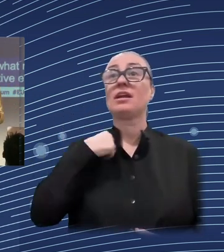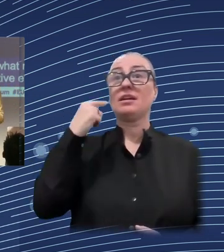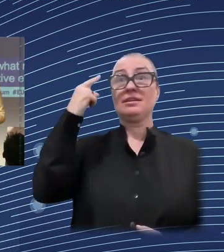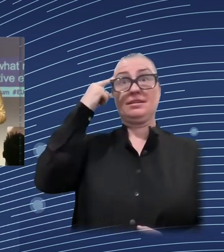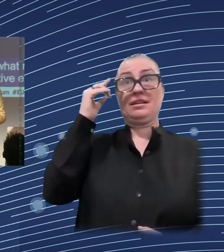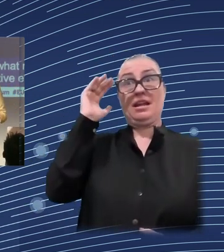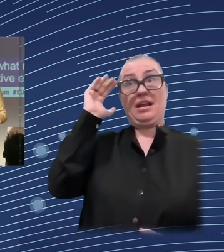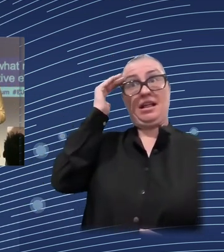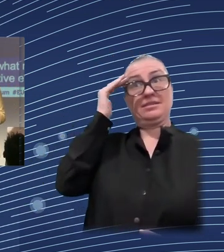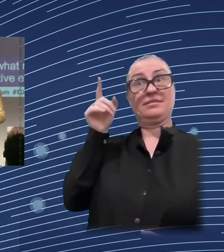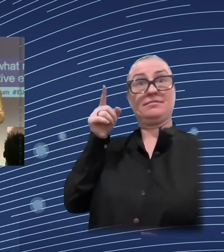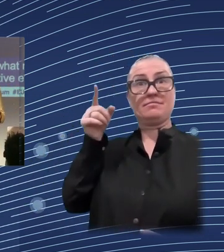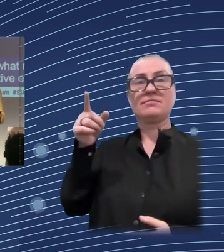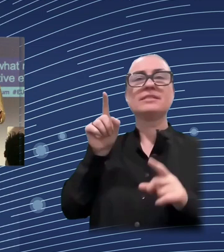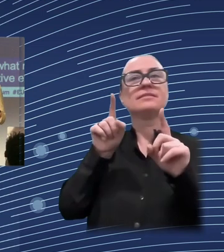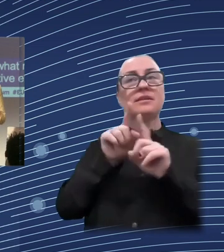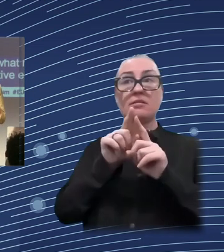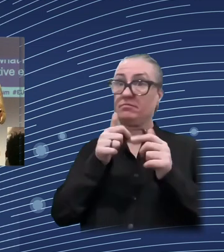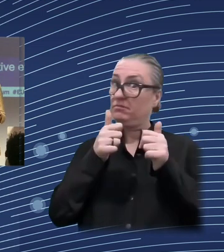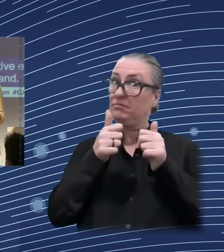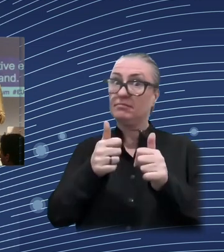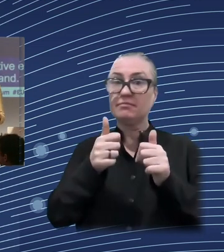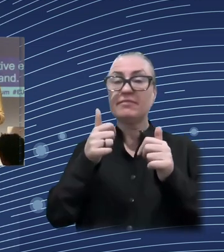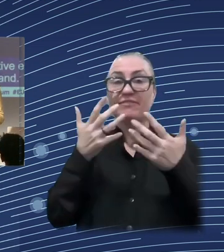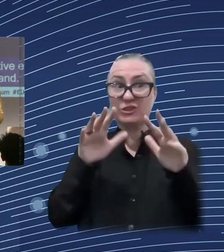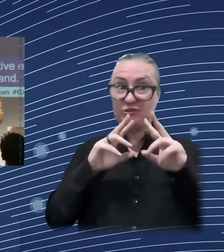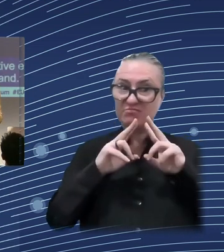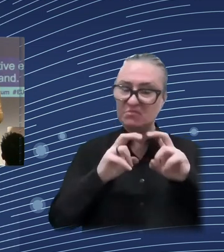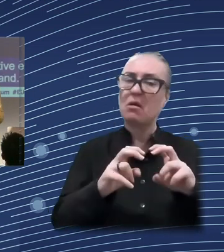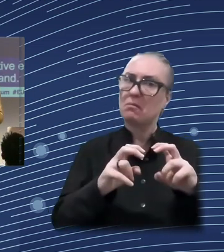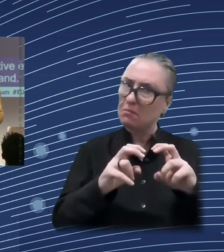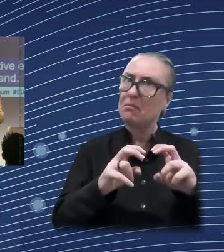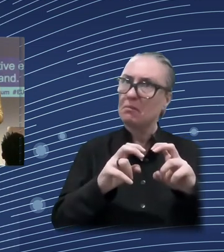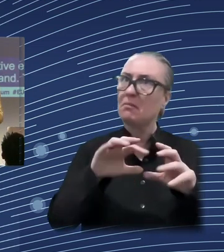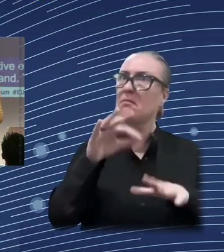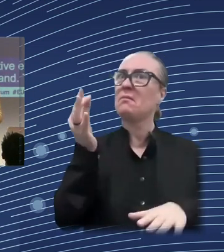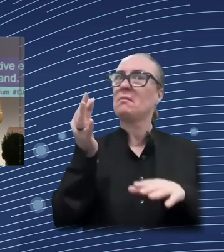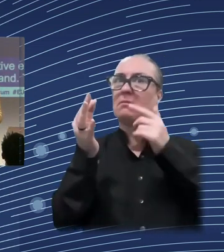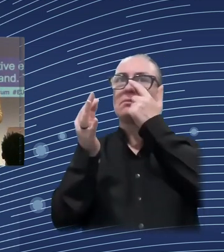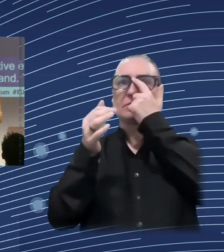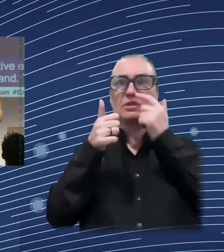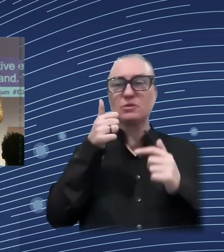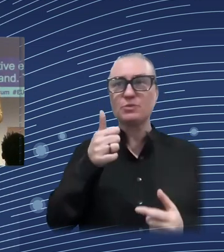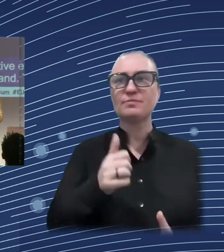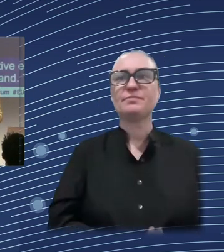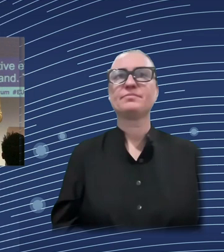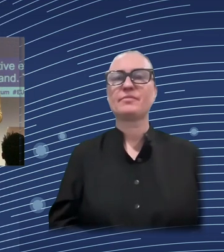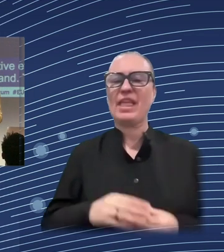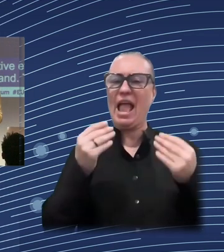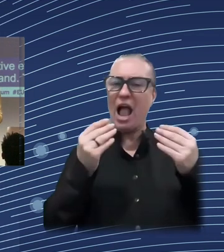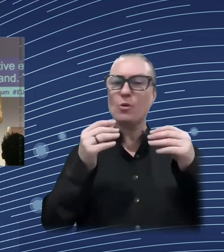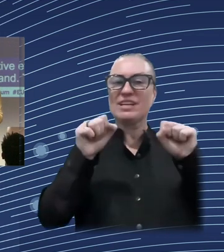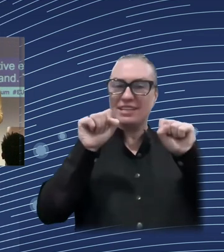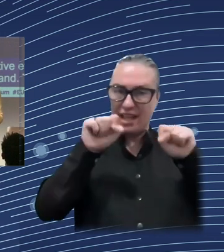that's already been referred to find that Ireland was one of very few countries that systematically produces a DIA in its